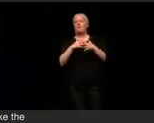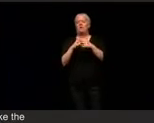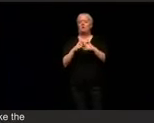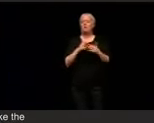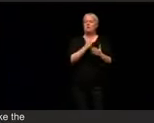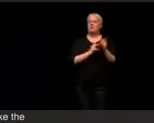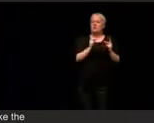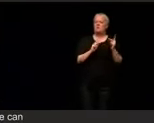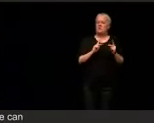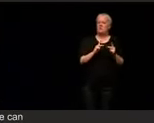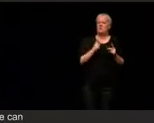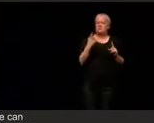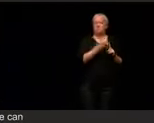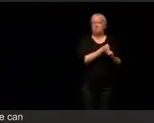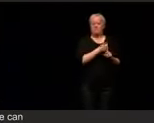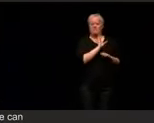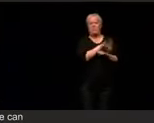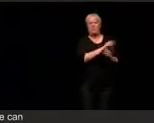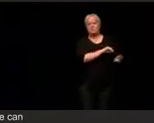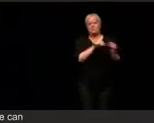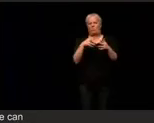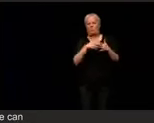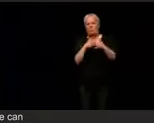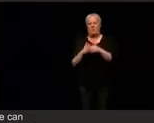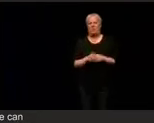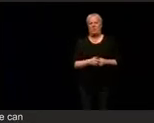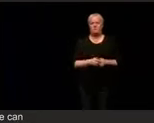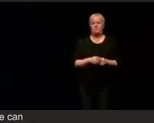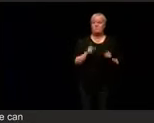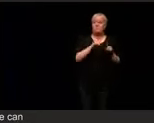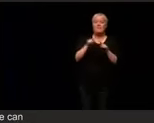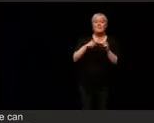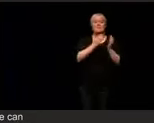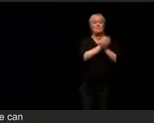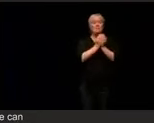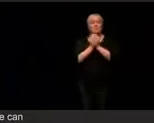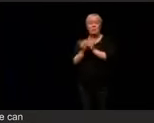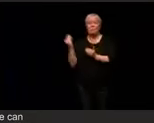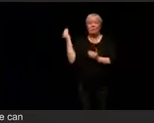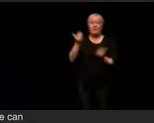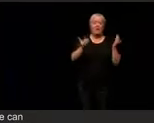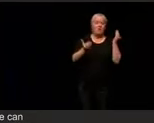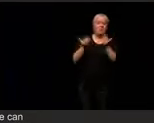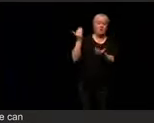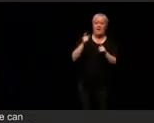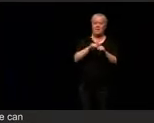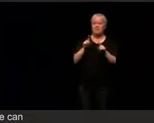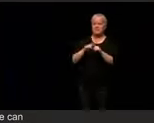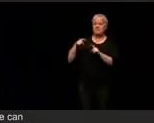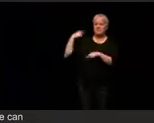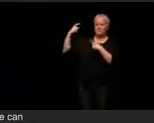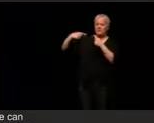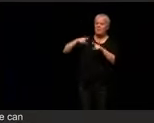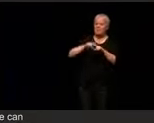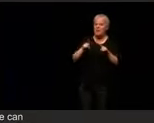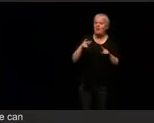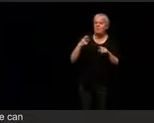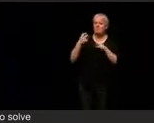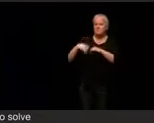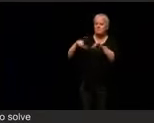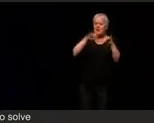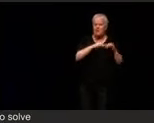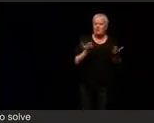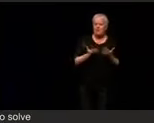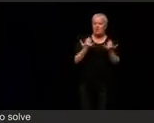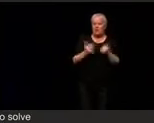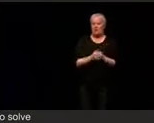boat now. We are white, we are black, we are Latino, we are Asian, we are Native American, we're Christian, we're Jewish, we're Muslim, we're